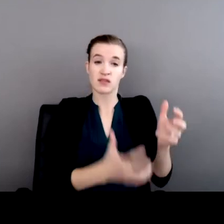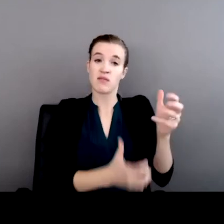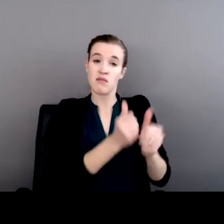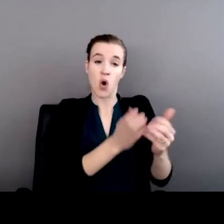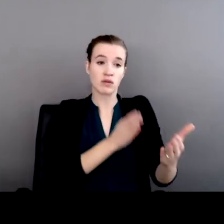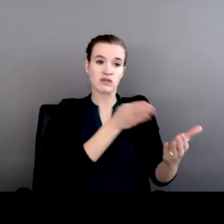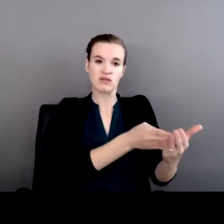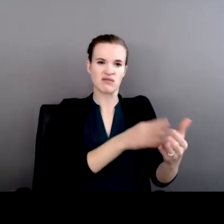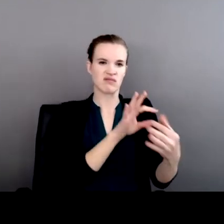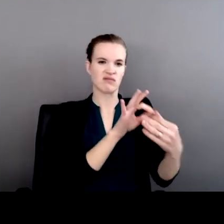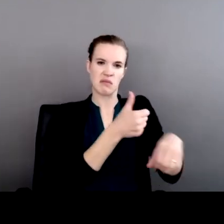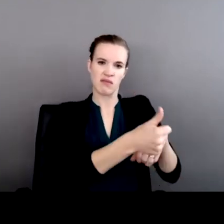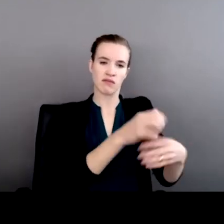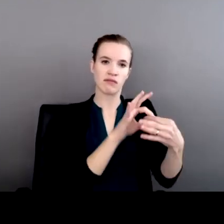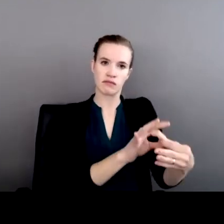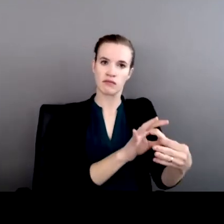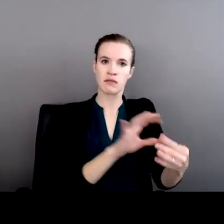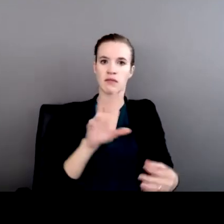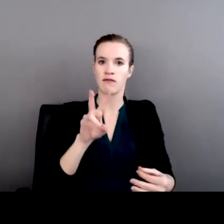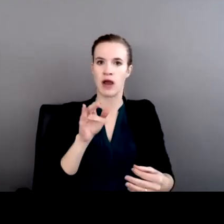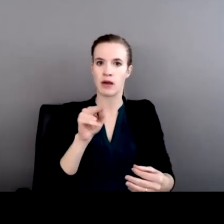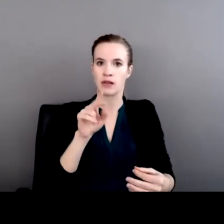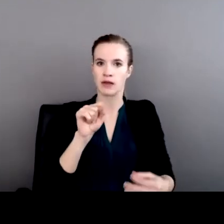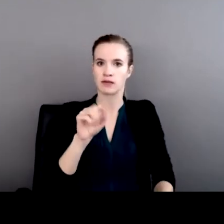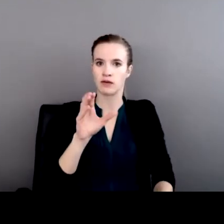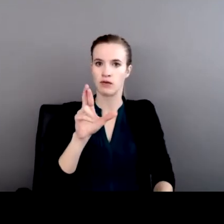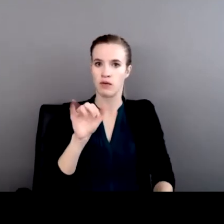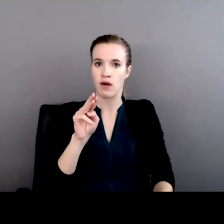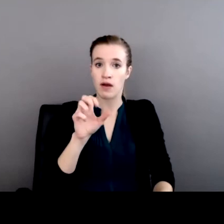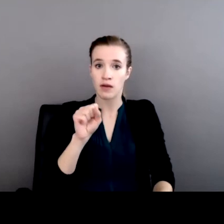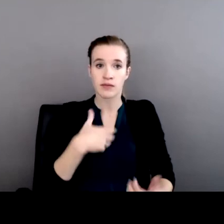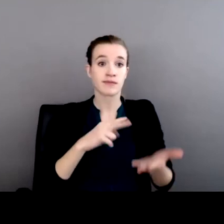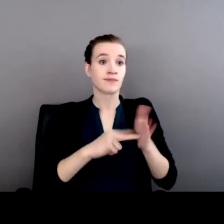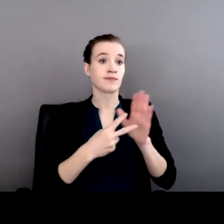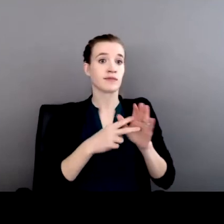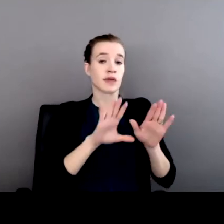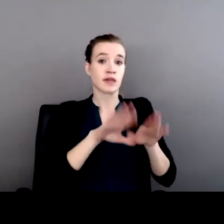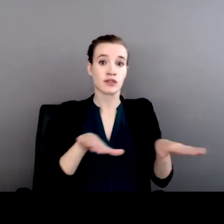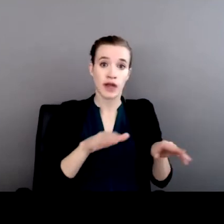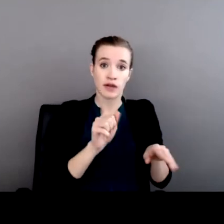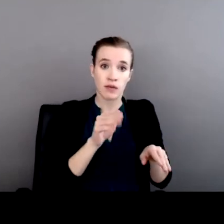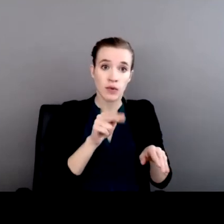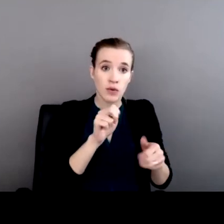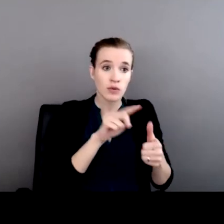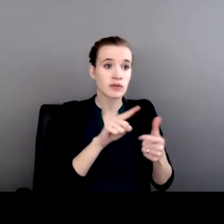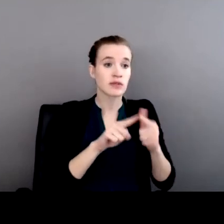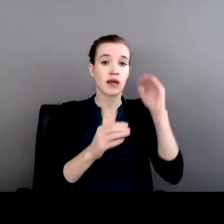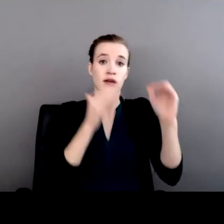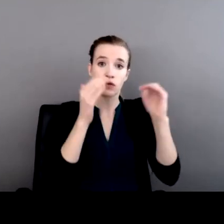The most investigated, child sexual abuse, violent assaults and adult sexual assaults,